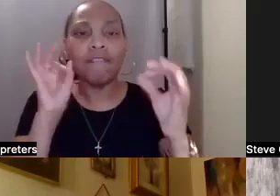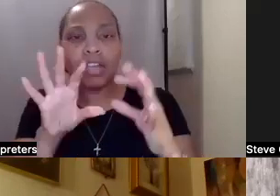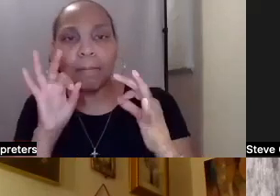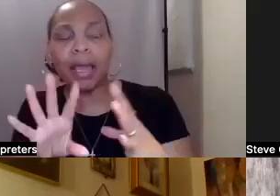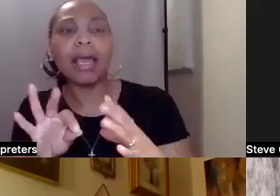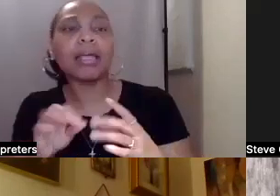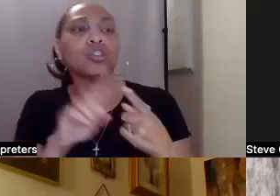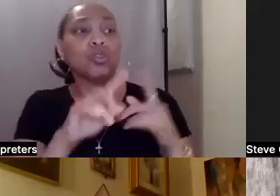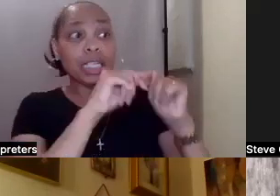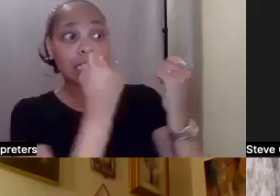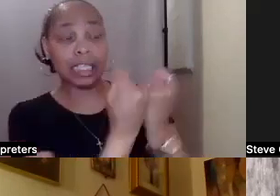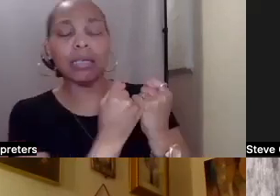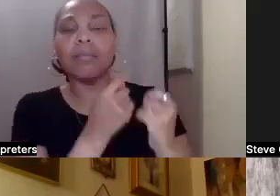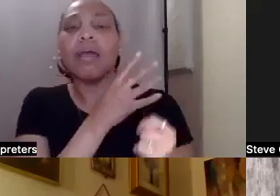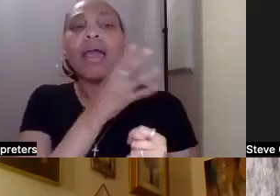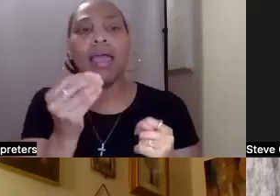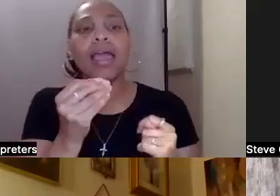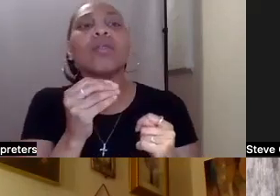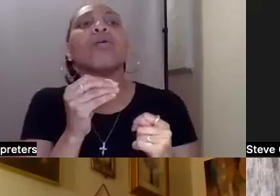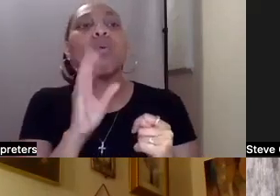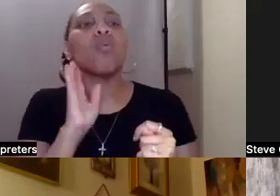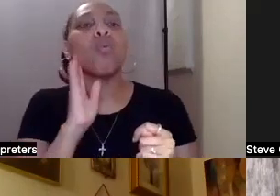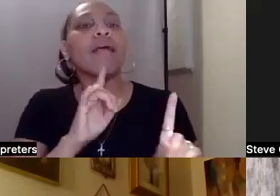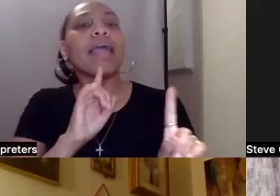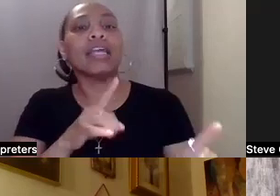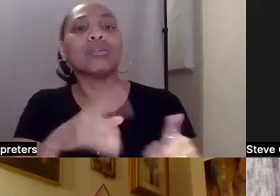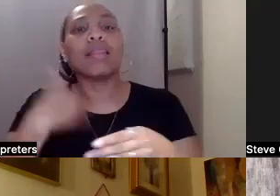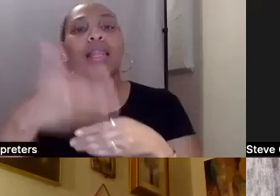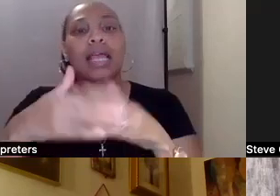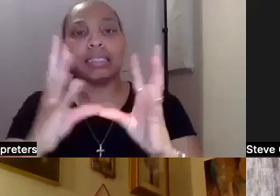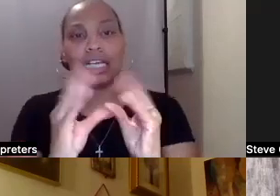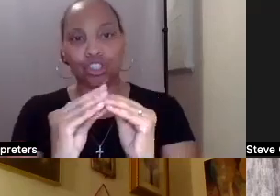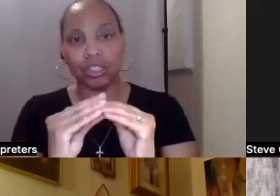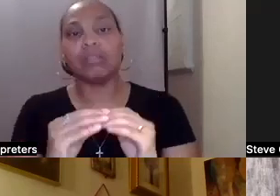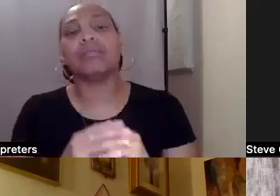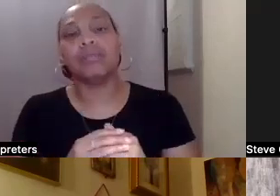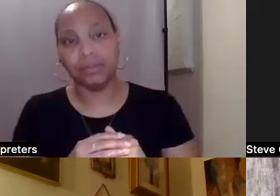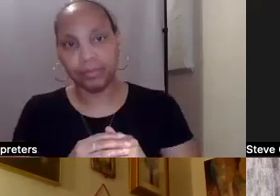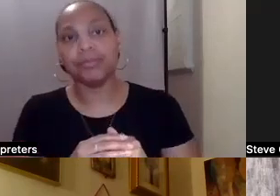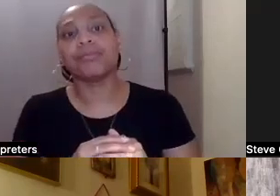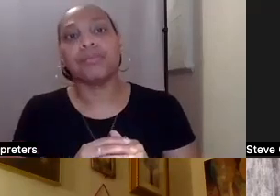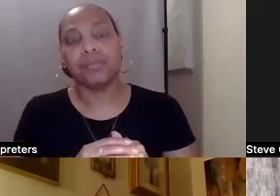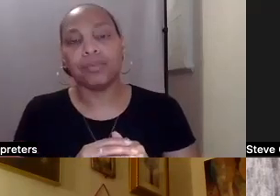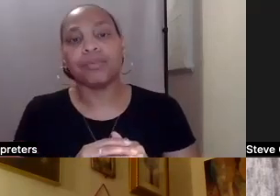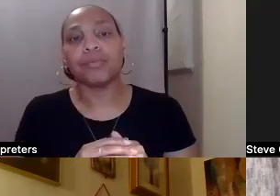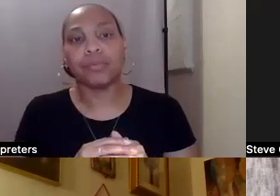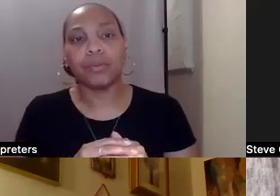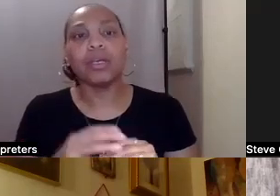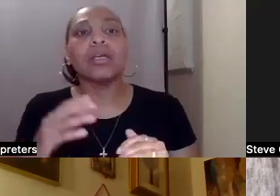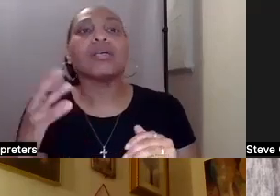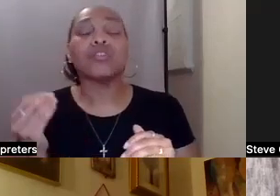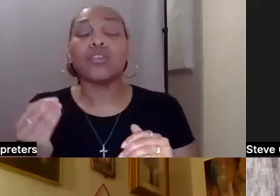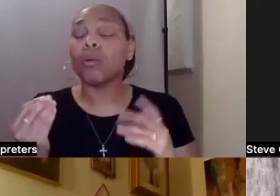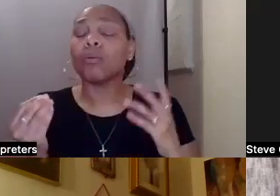we'll make sure that we cover it in the sessions that you can participate in between now and the end of March.